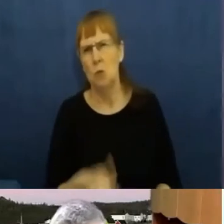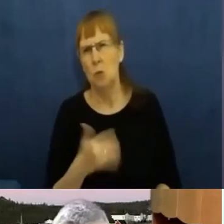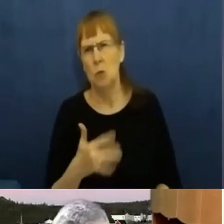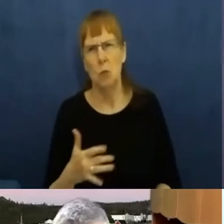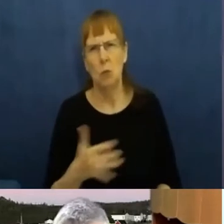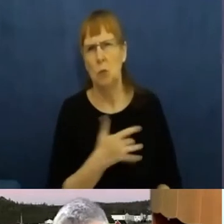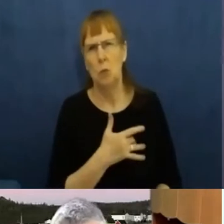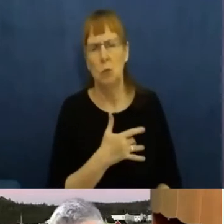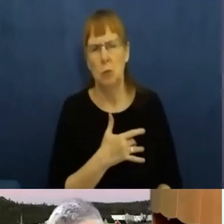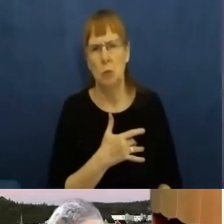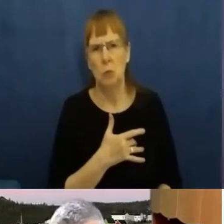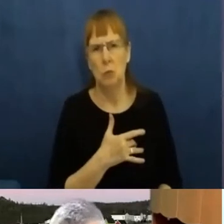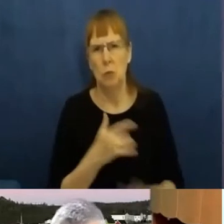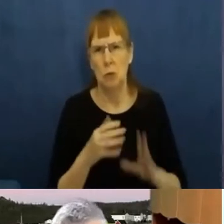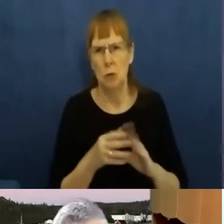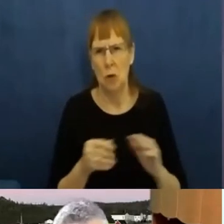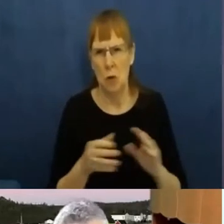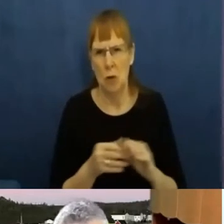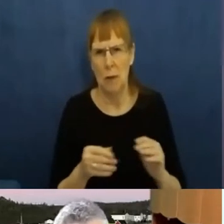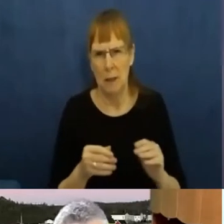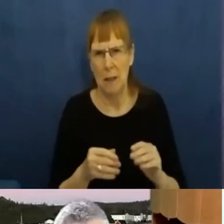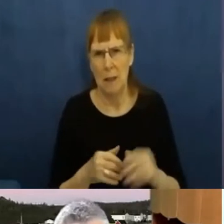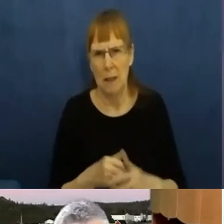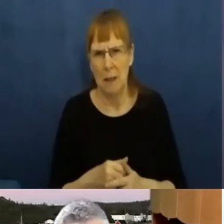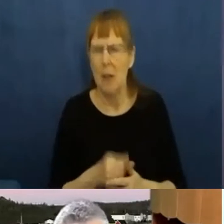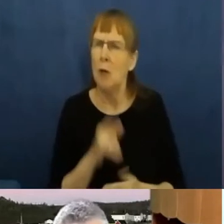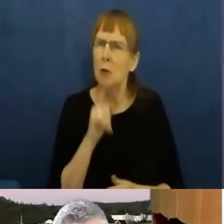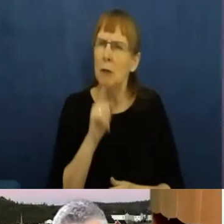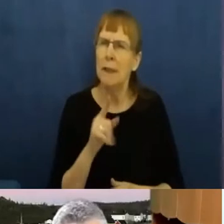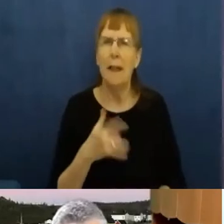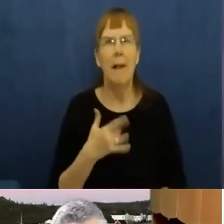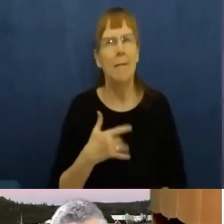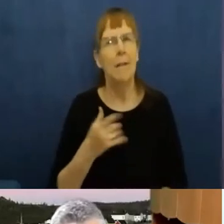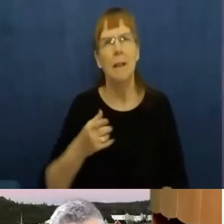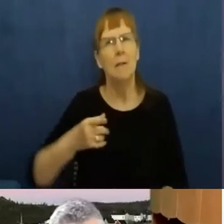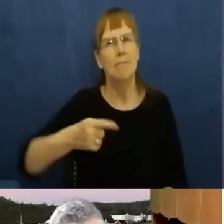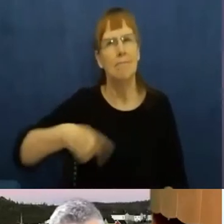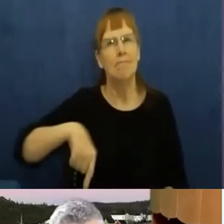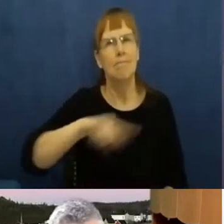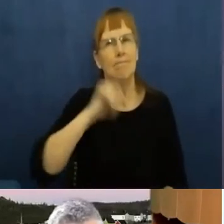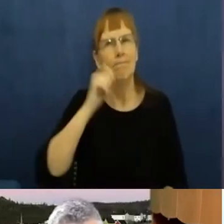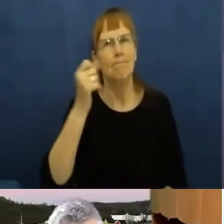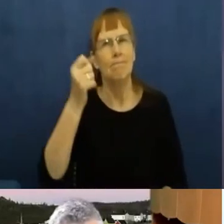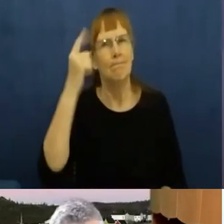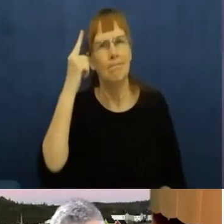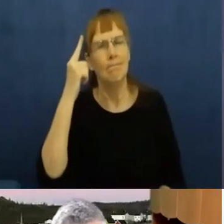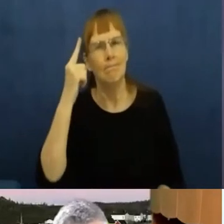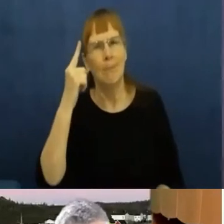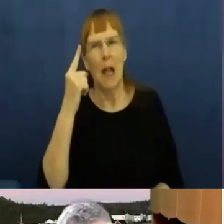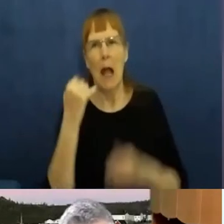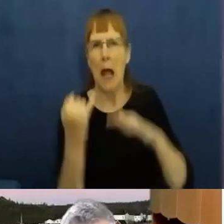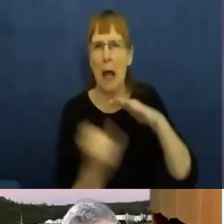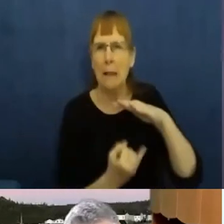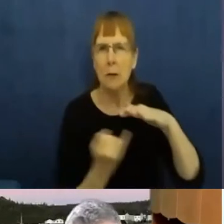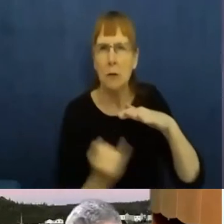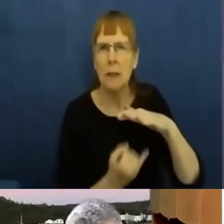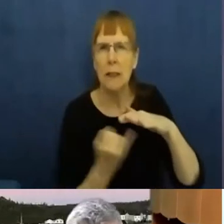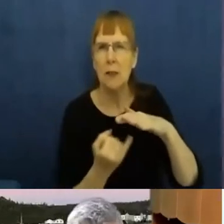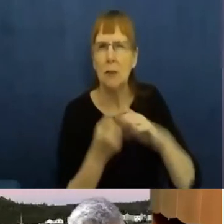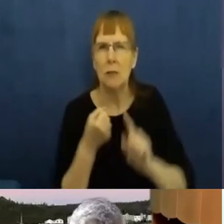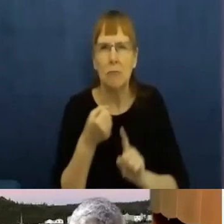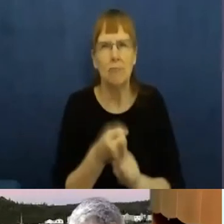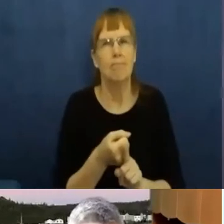relate. I don't think we really fully understand the impact of isolation for children.